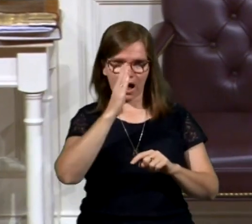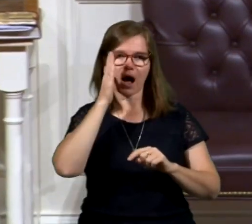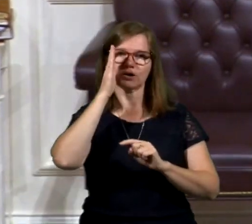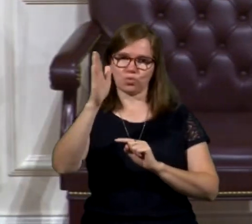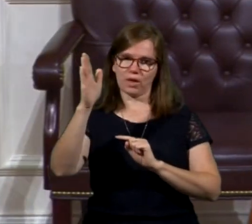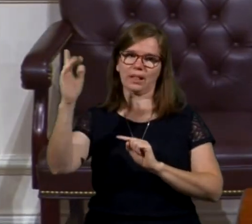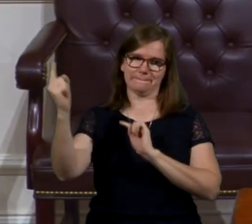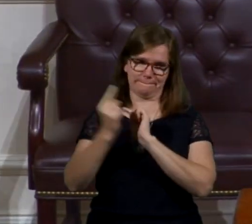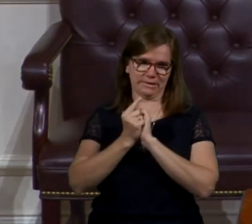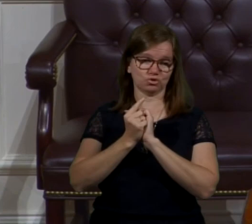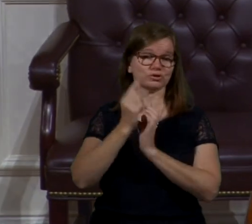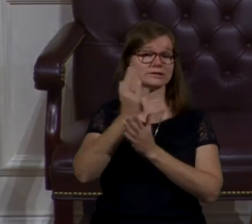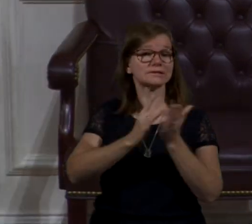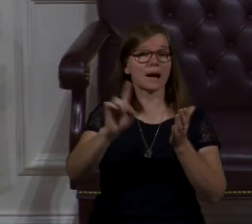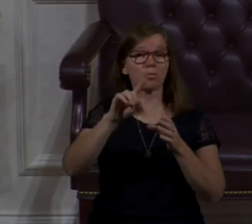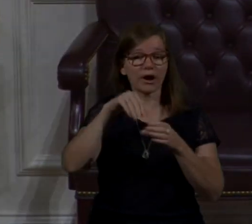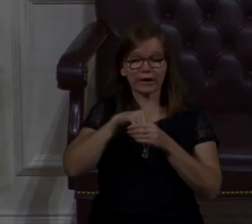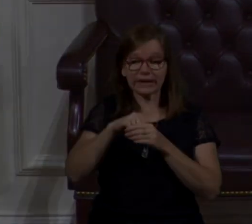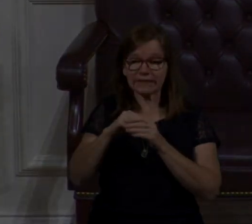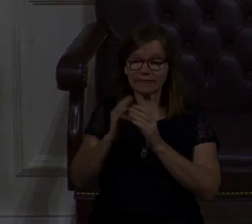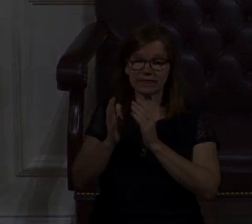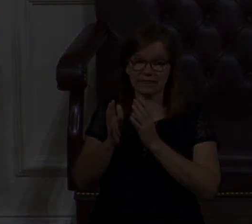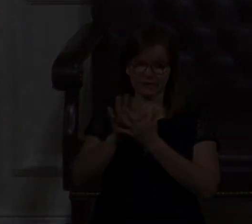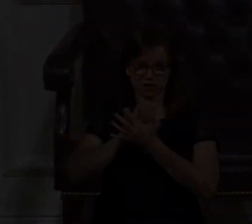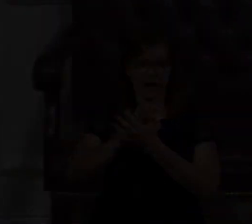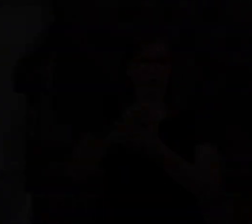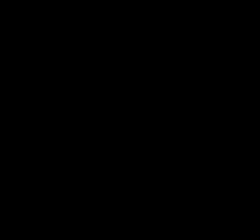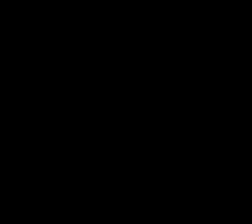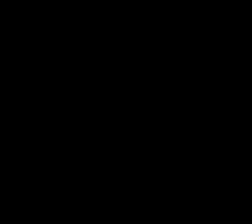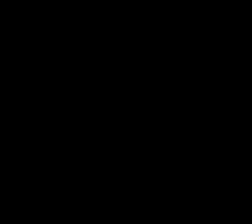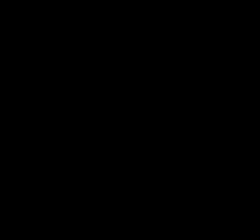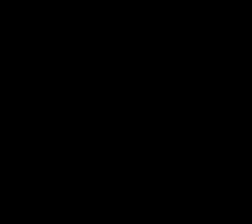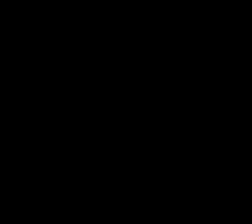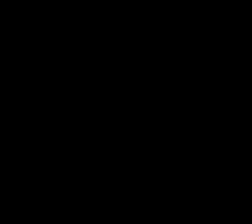in the shadows, you'll find Jesus. Let's pray together, can we please?